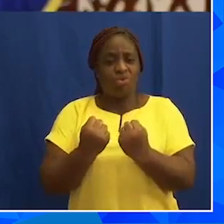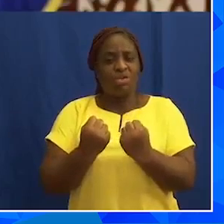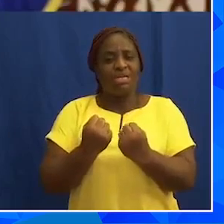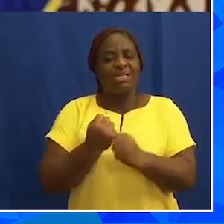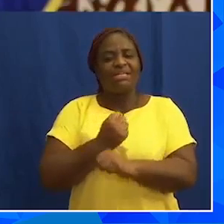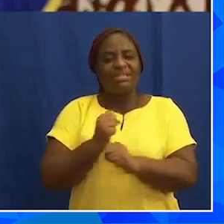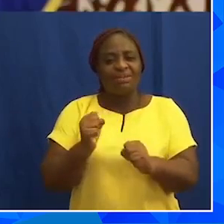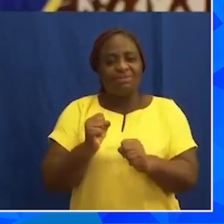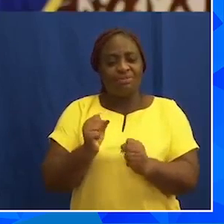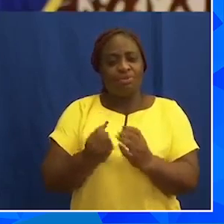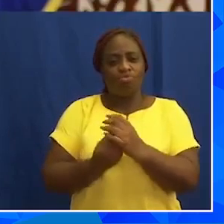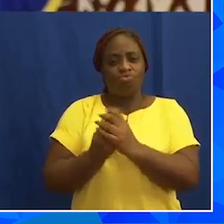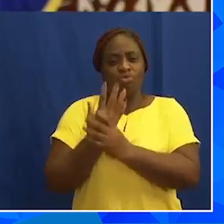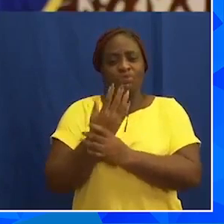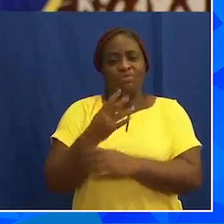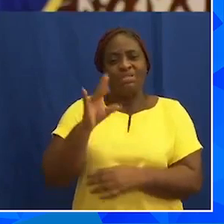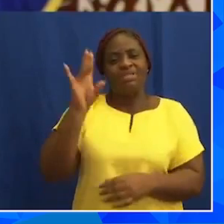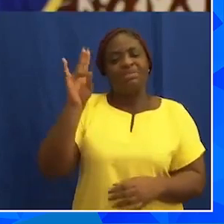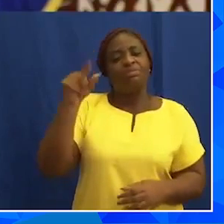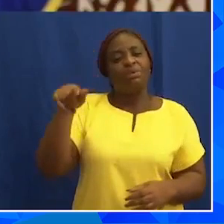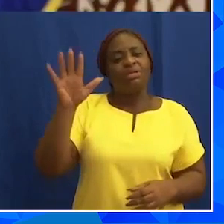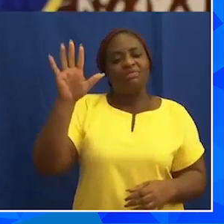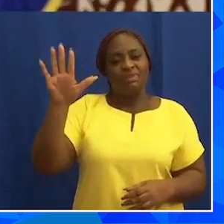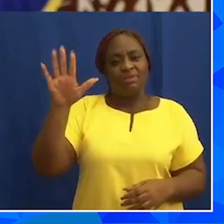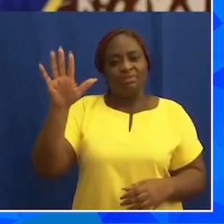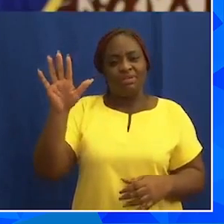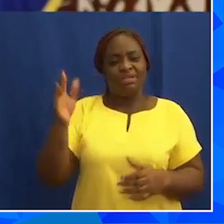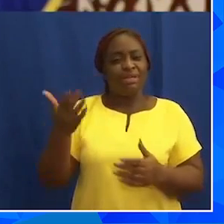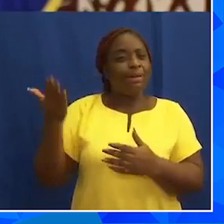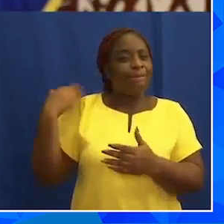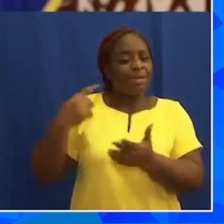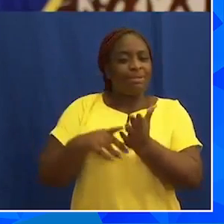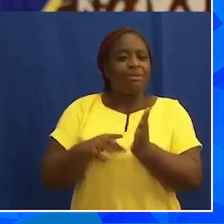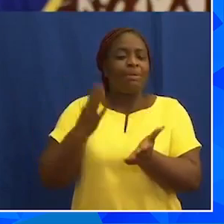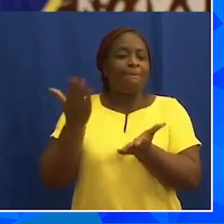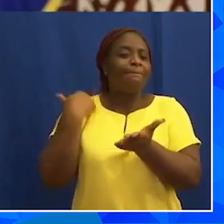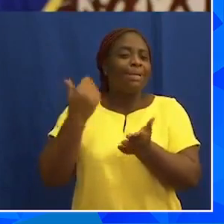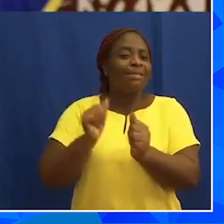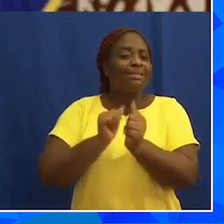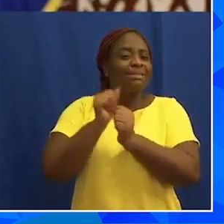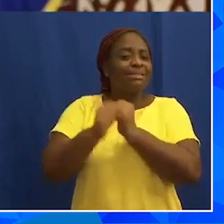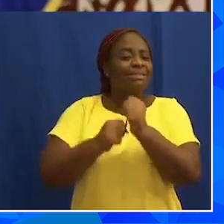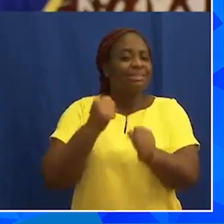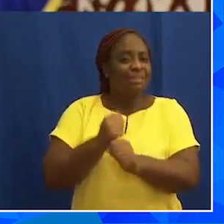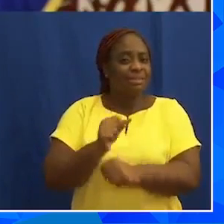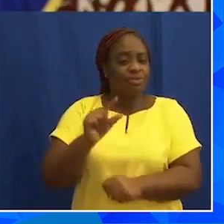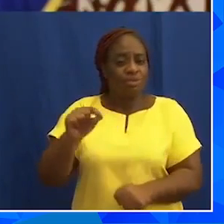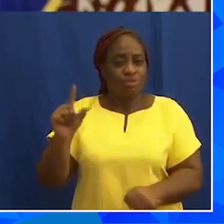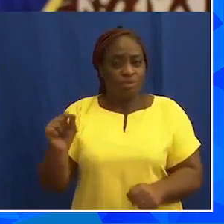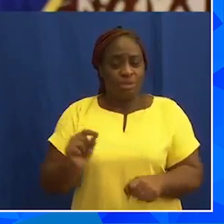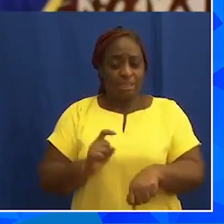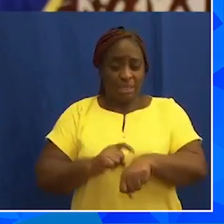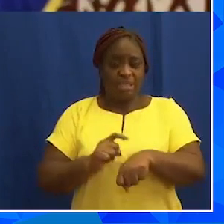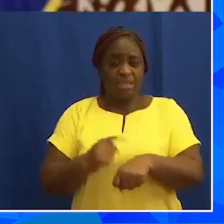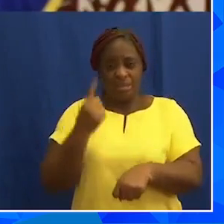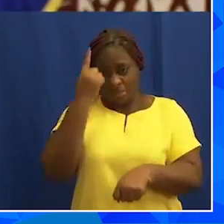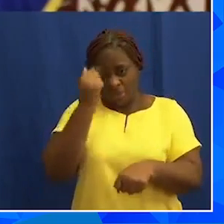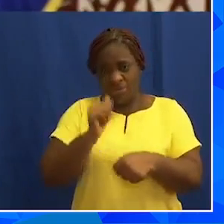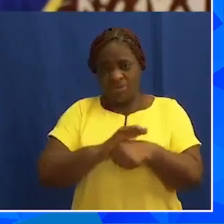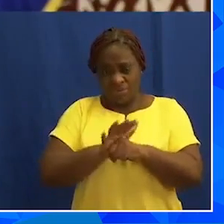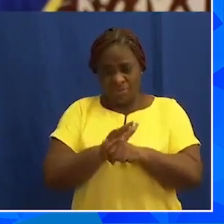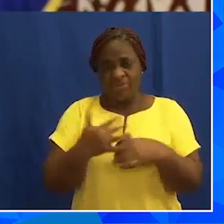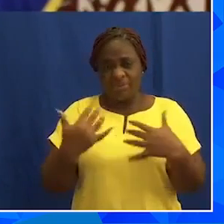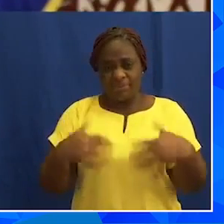.5 percent growth recorded the previous year in 2020 due to the COVID-19 pandemic.